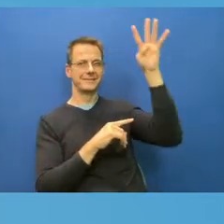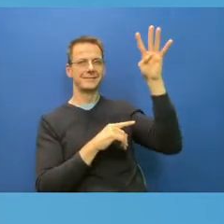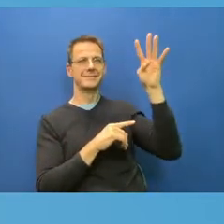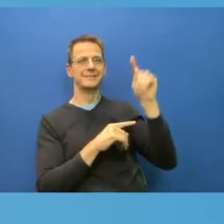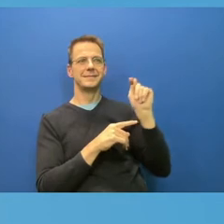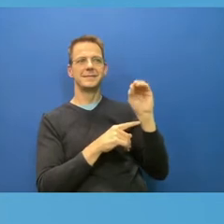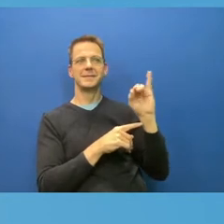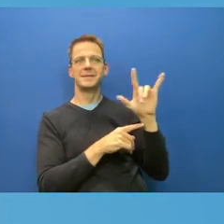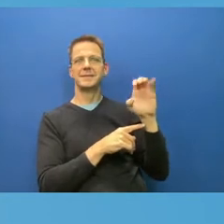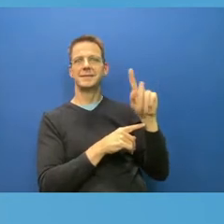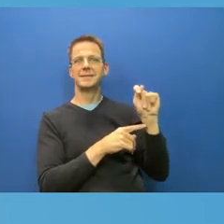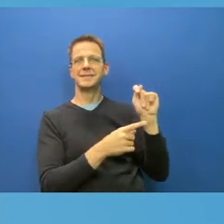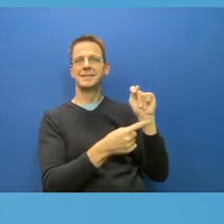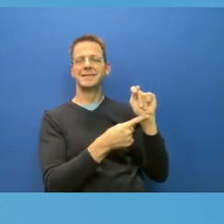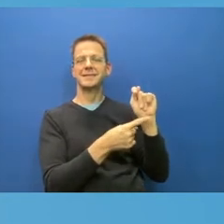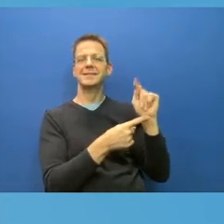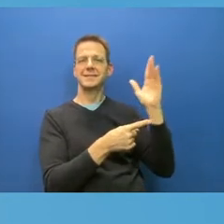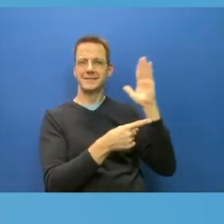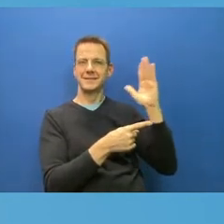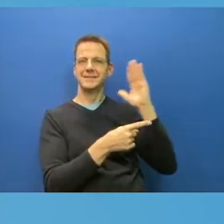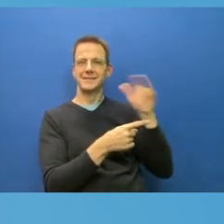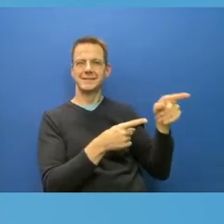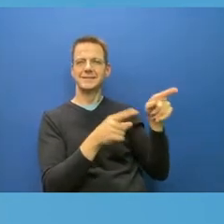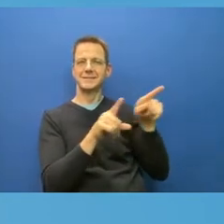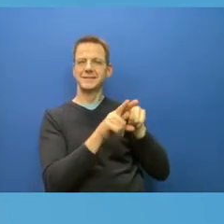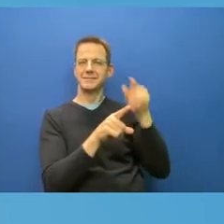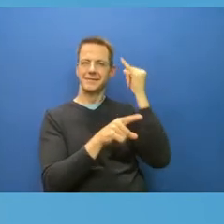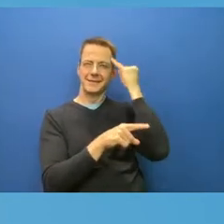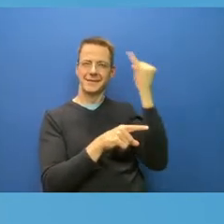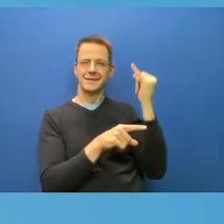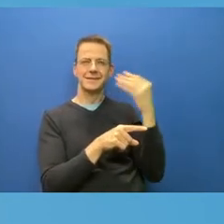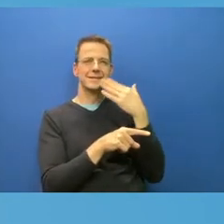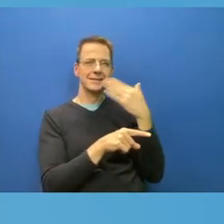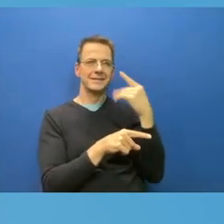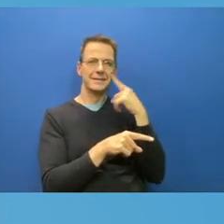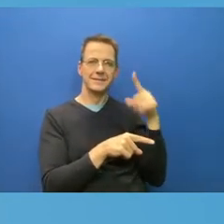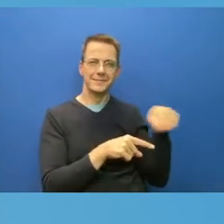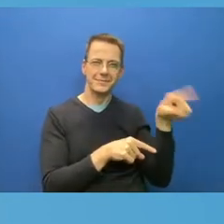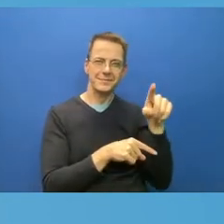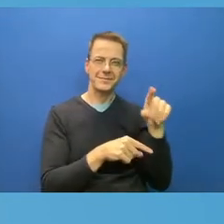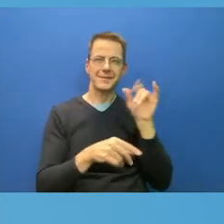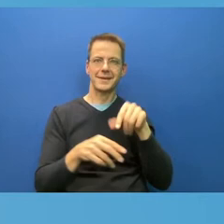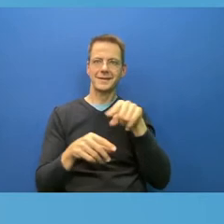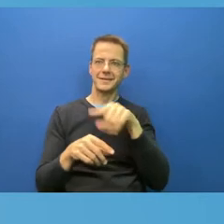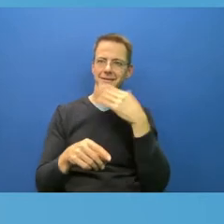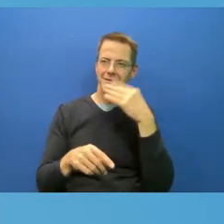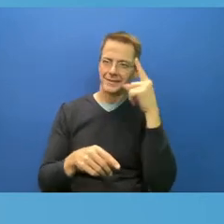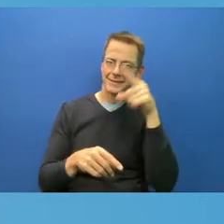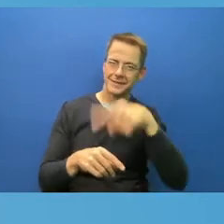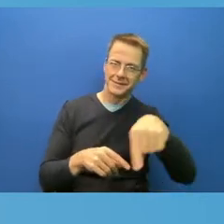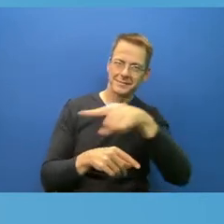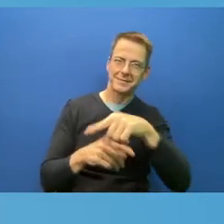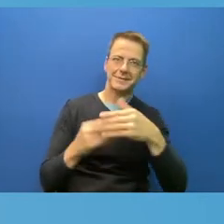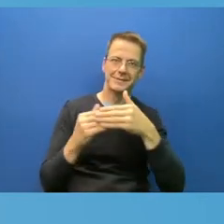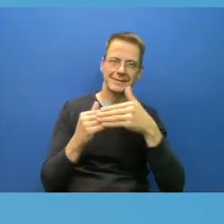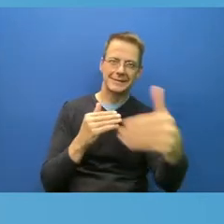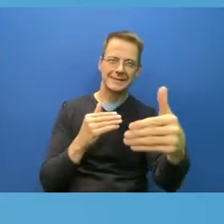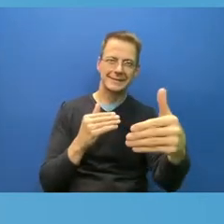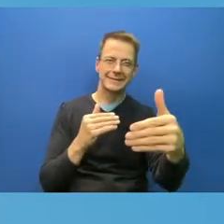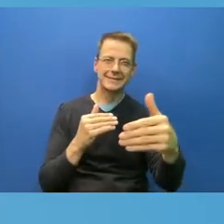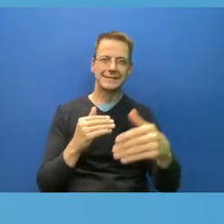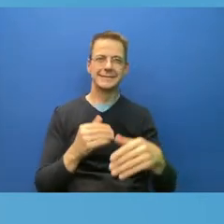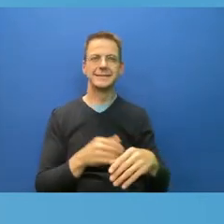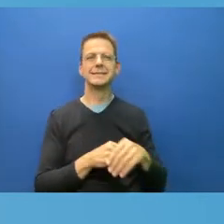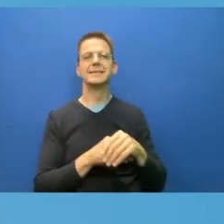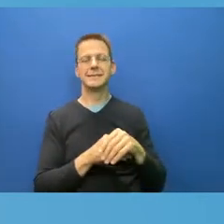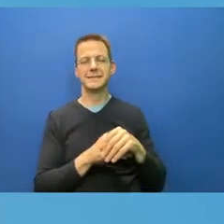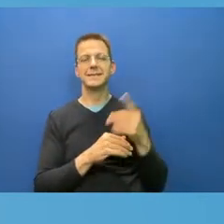So I obviously I agree with the wisdom of others. And to that, I would what I want to see happen and